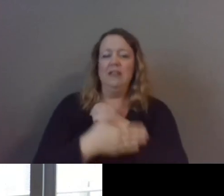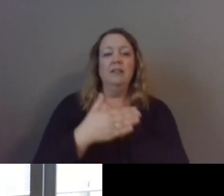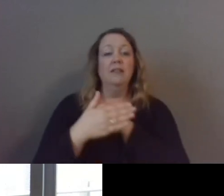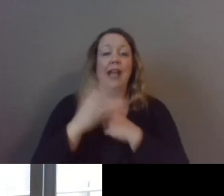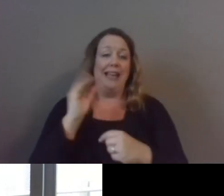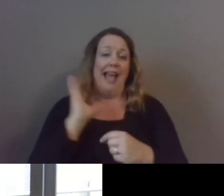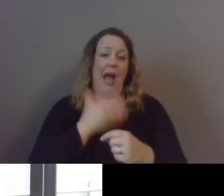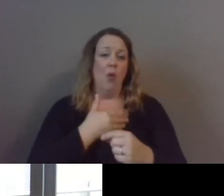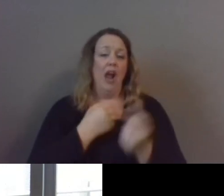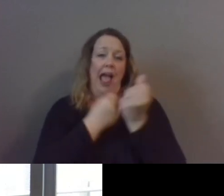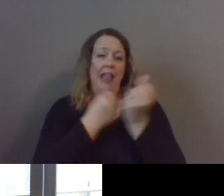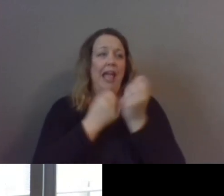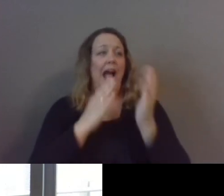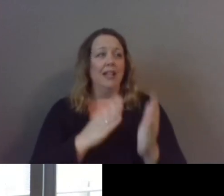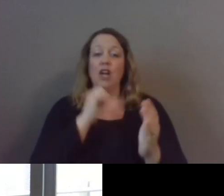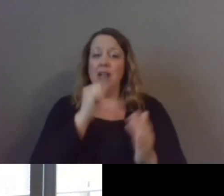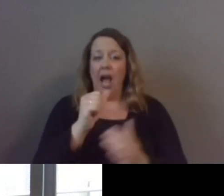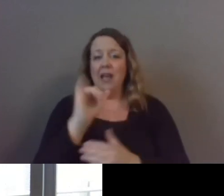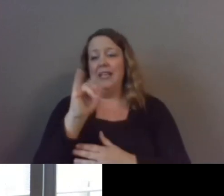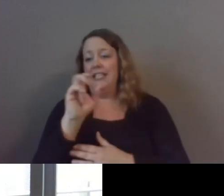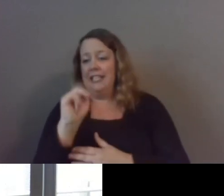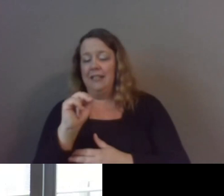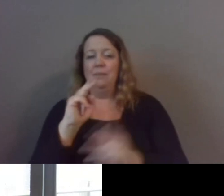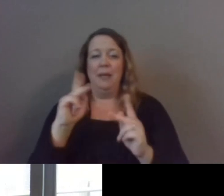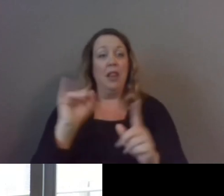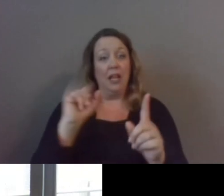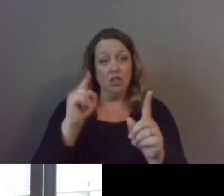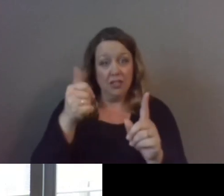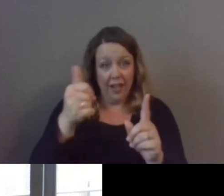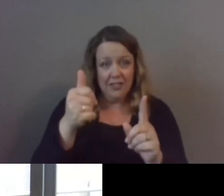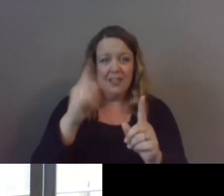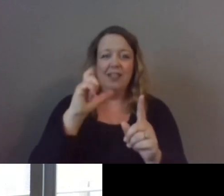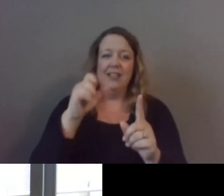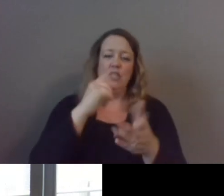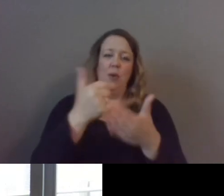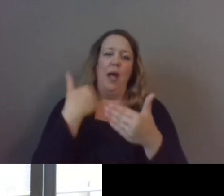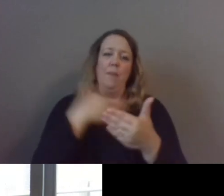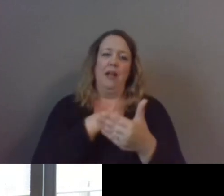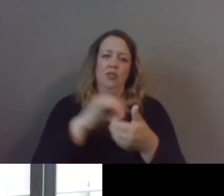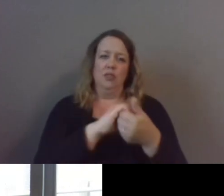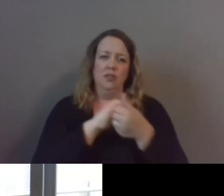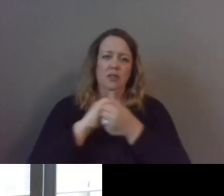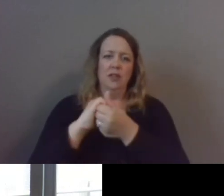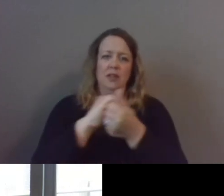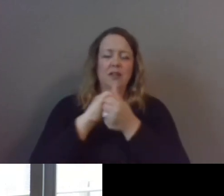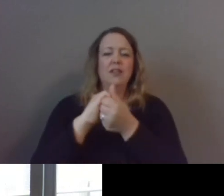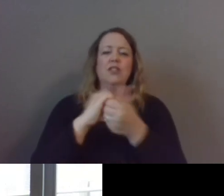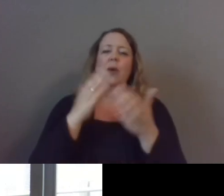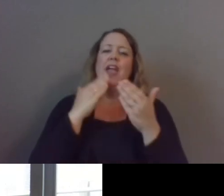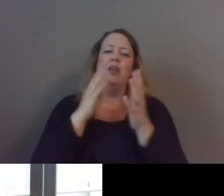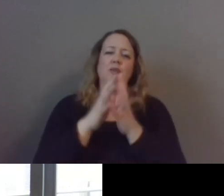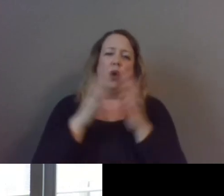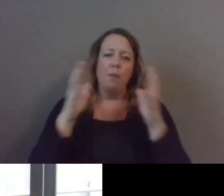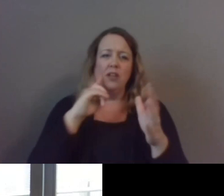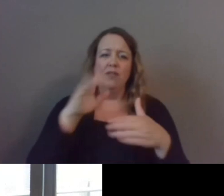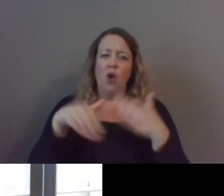who we need to join us and to bring attention to indian country issues so palami awashtelo thank you so much for